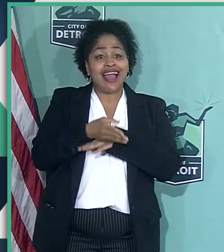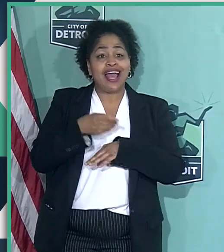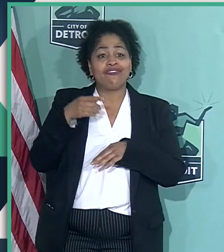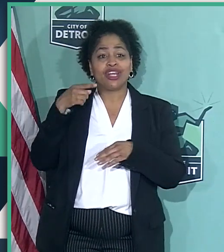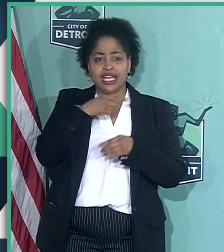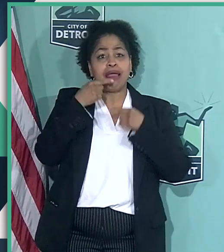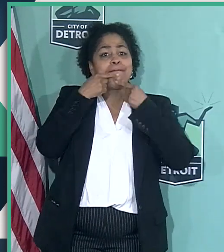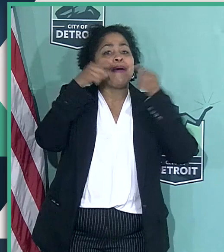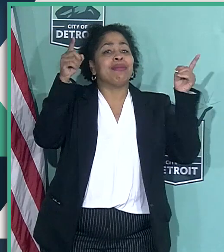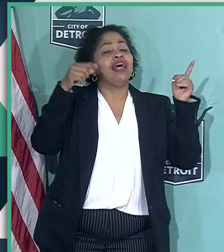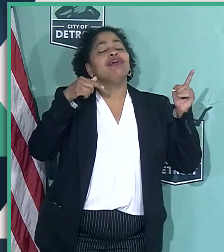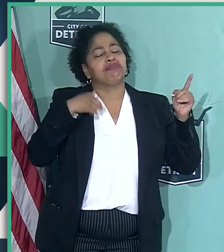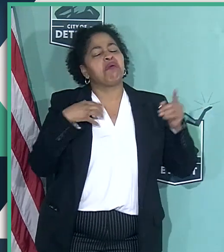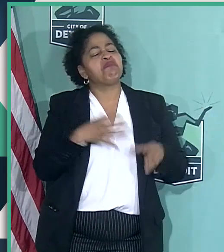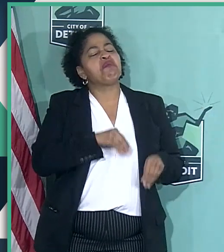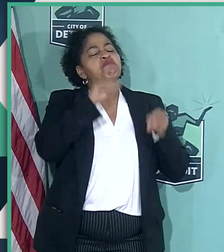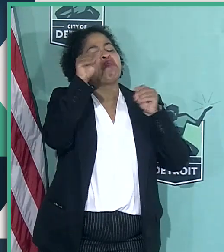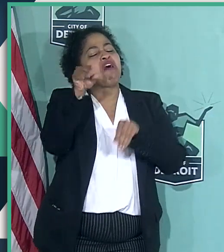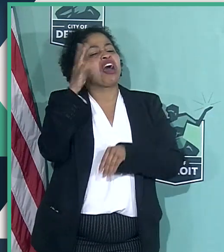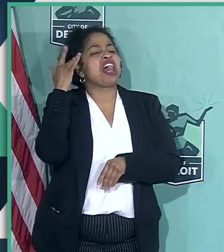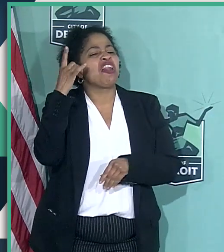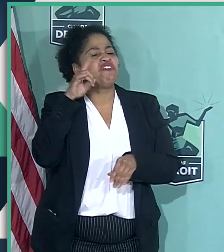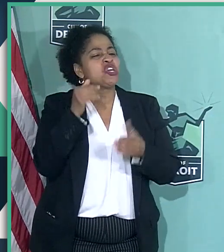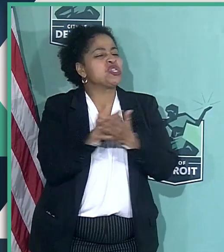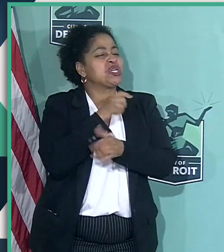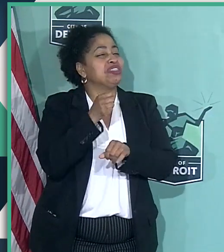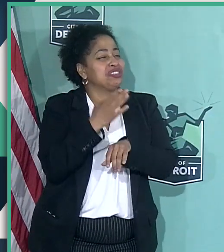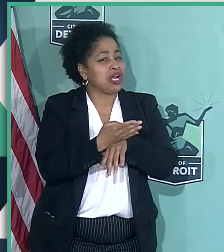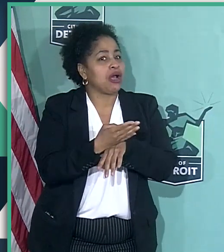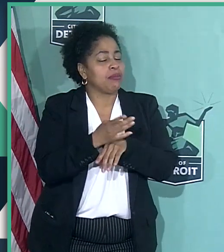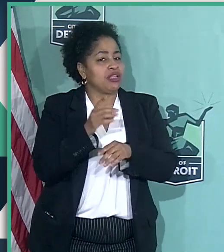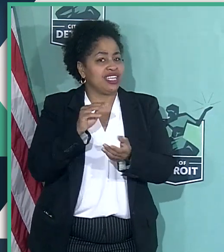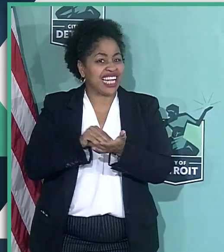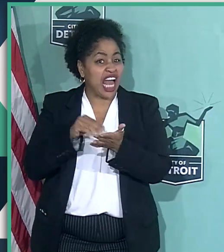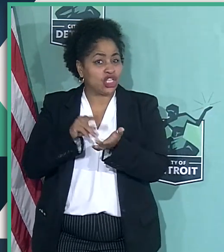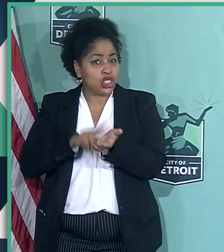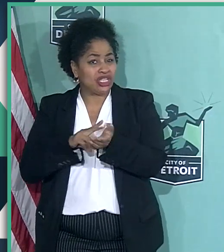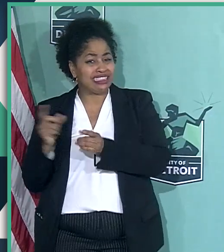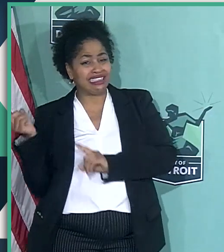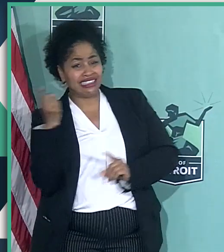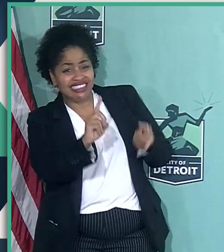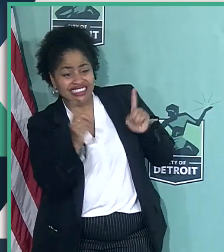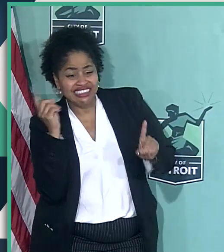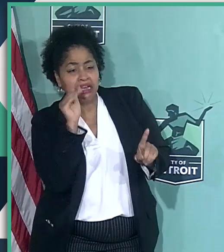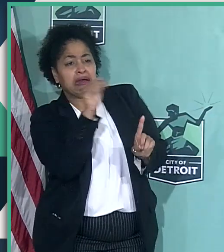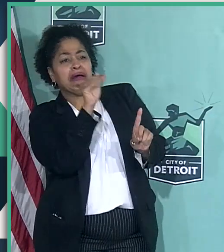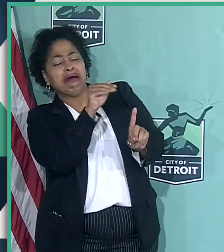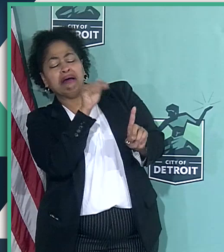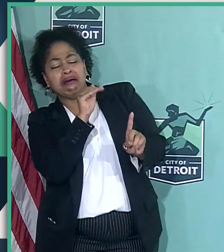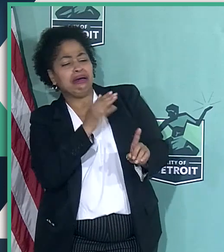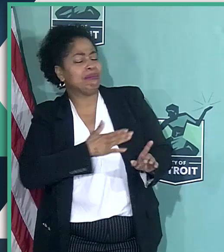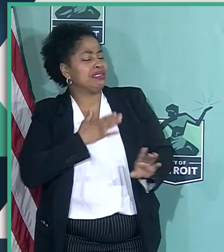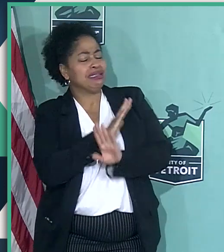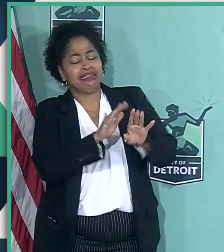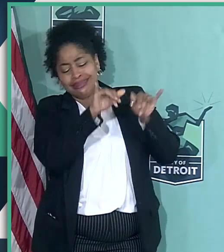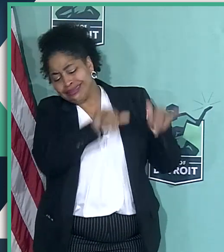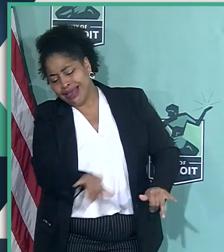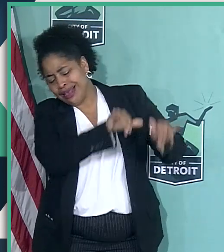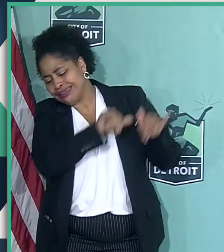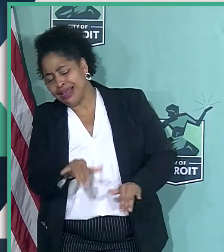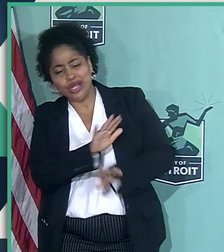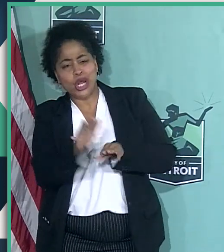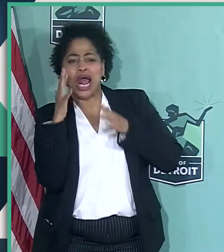publicly announced he was taking the job in California, the doctors and the nurses convinced him to reverse that decision